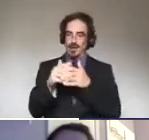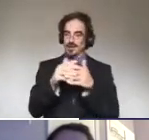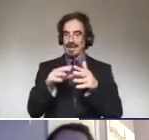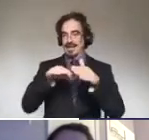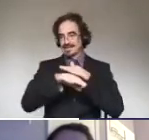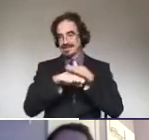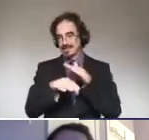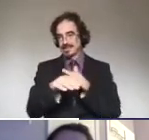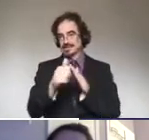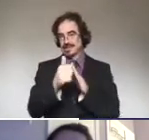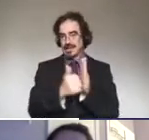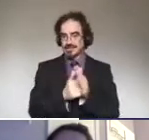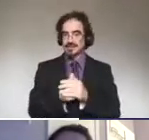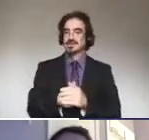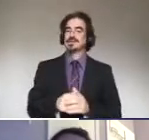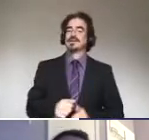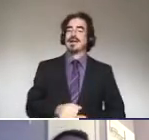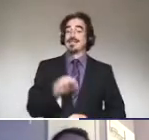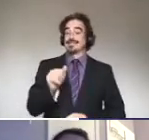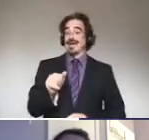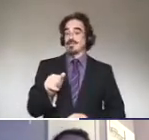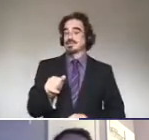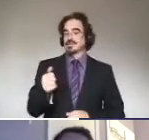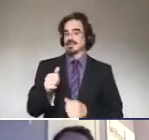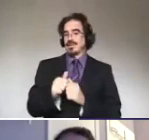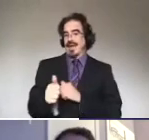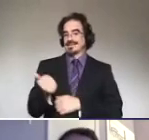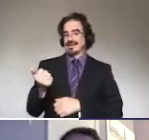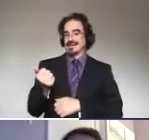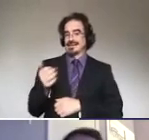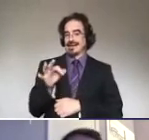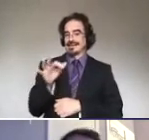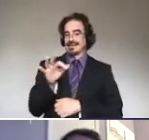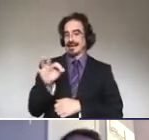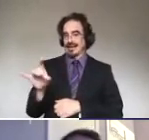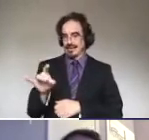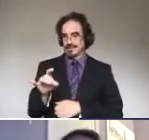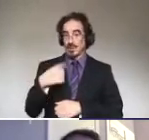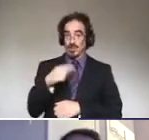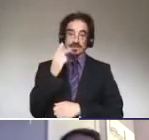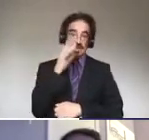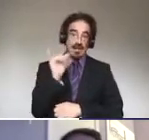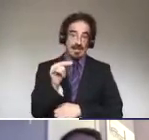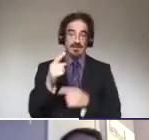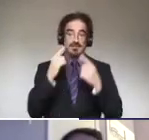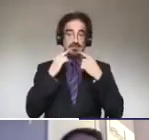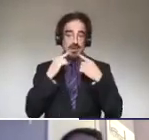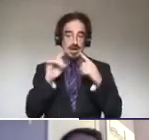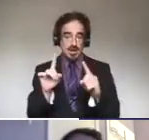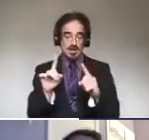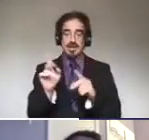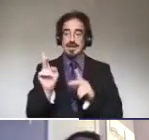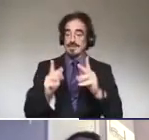1990. So we were starting to see the fruits of that and seeing the doors open and people with hearing loss were